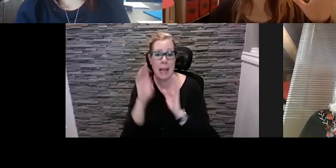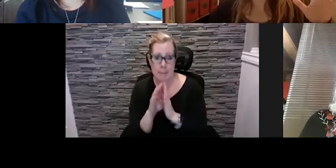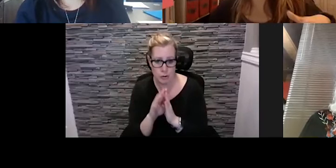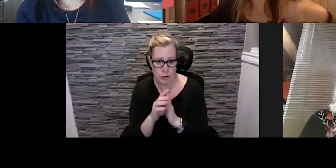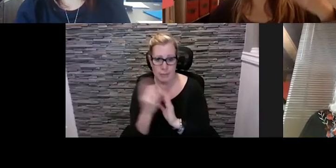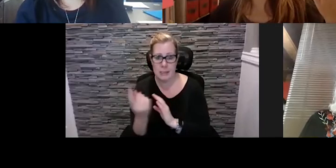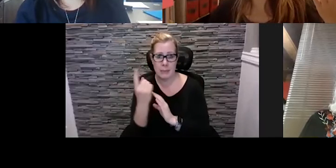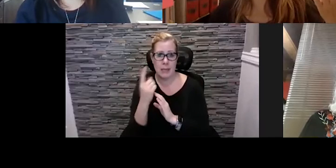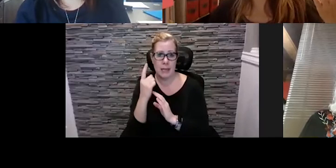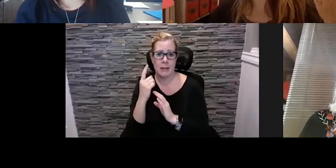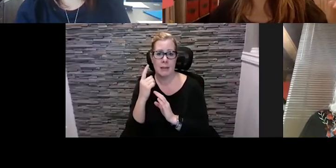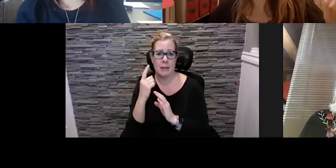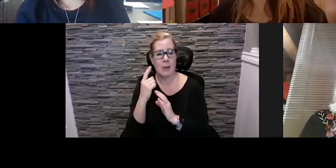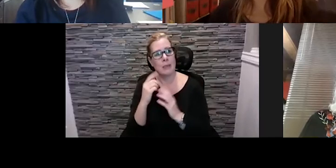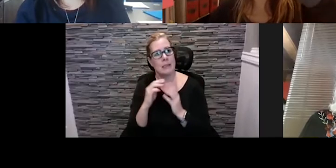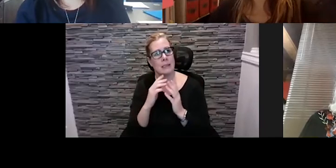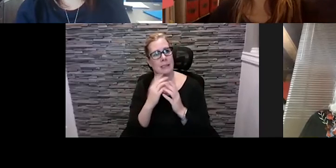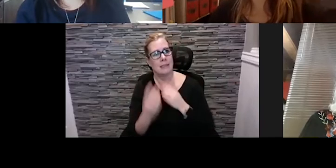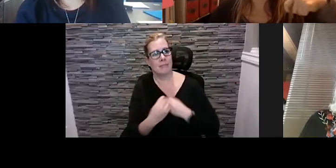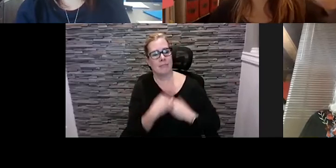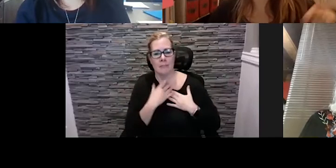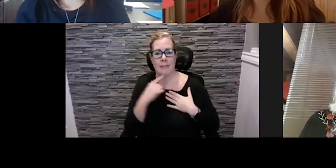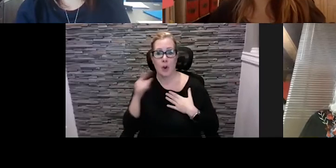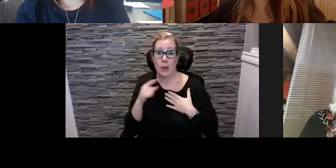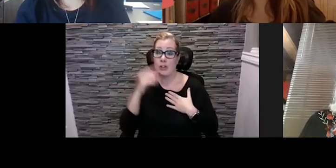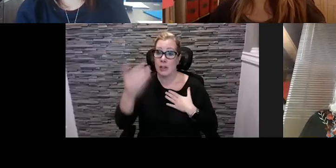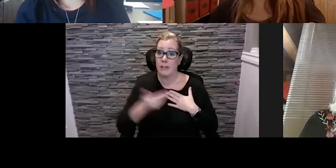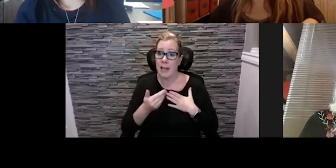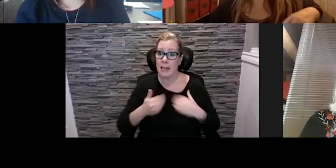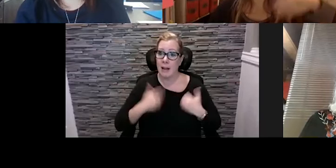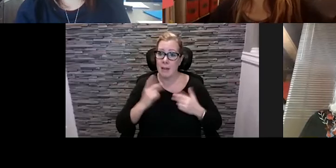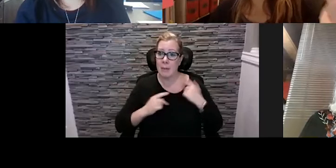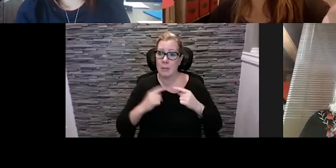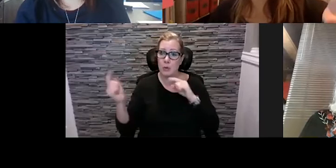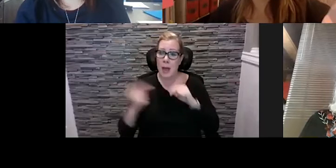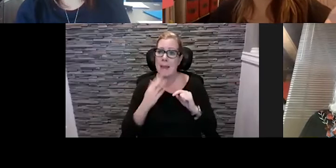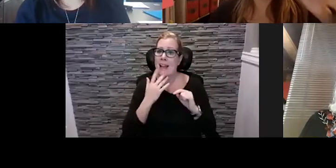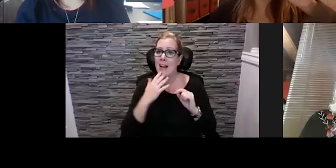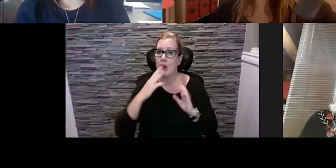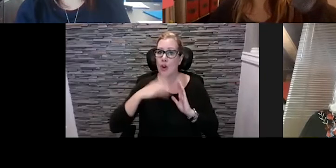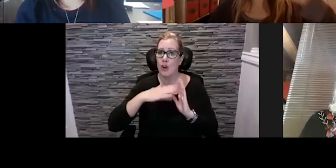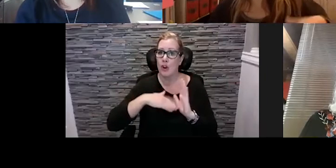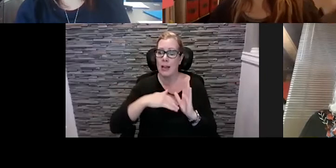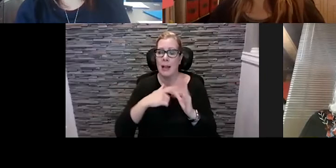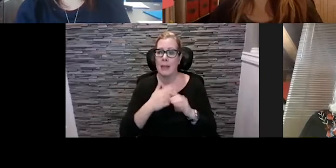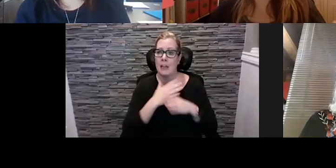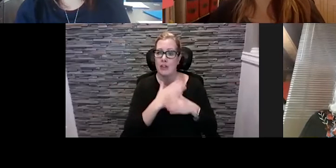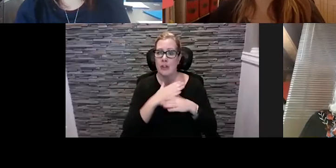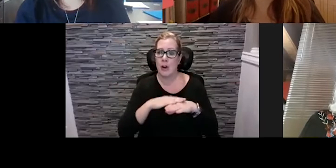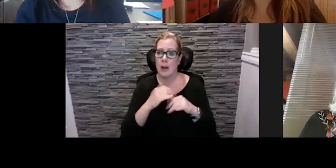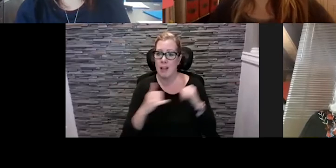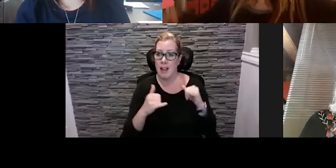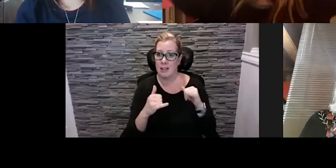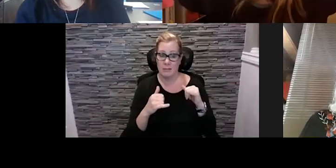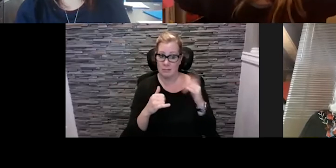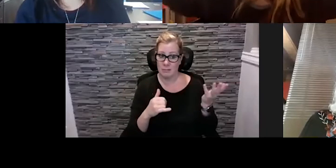was meaningful and she invited young people to color it in and and share it online well what if you could get a hard